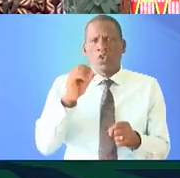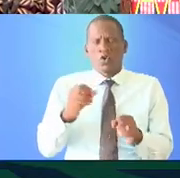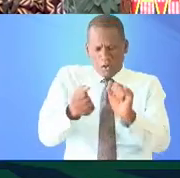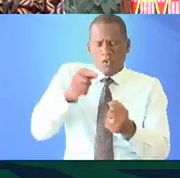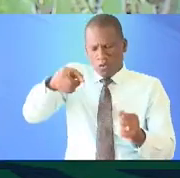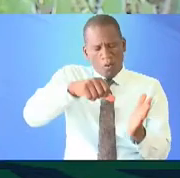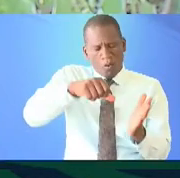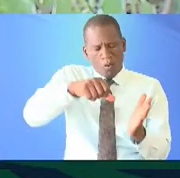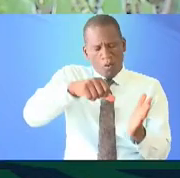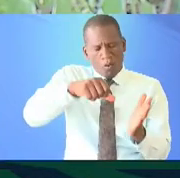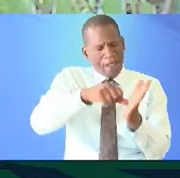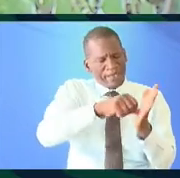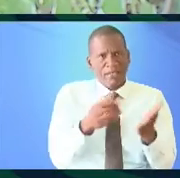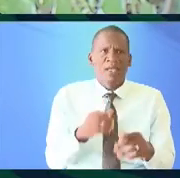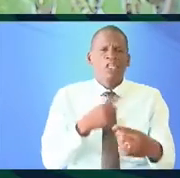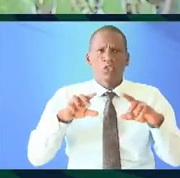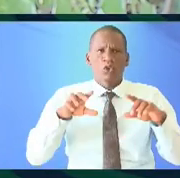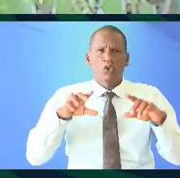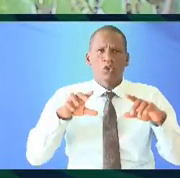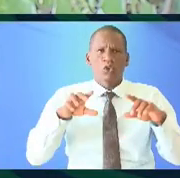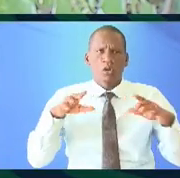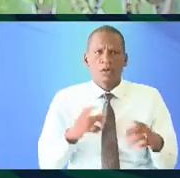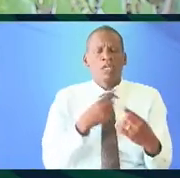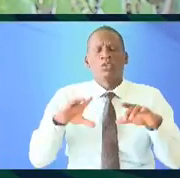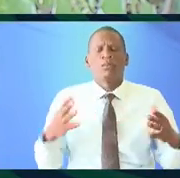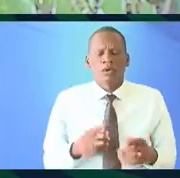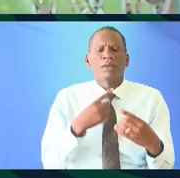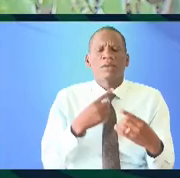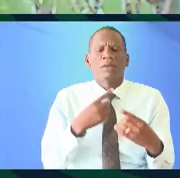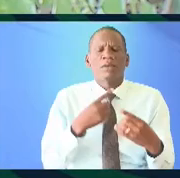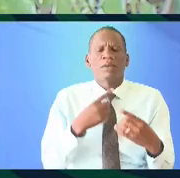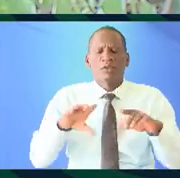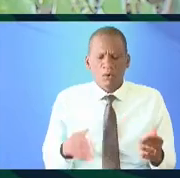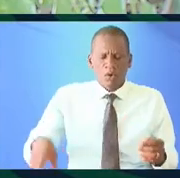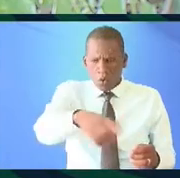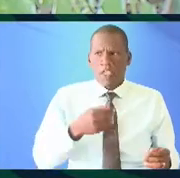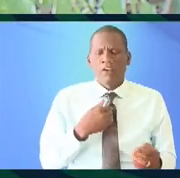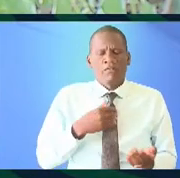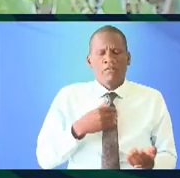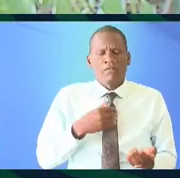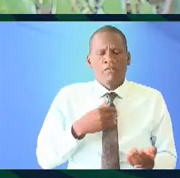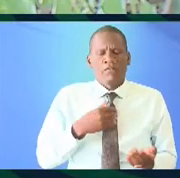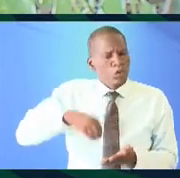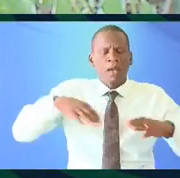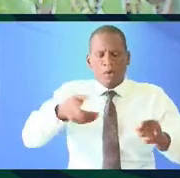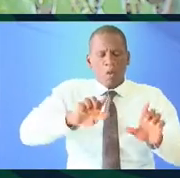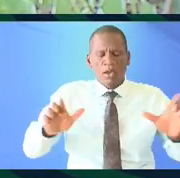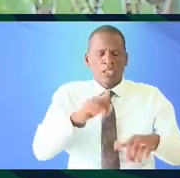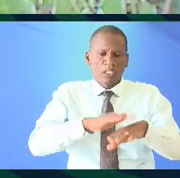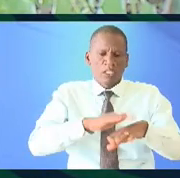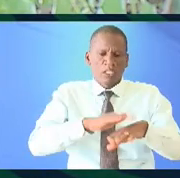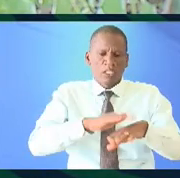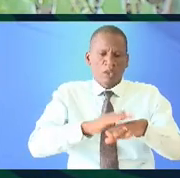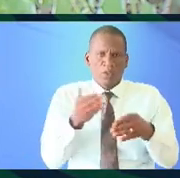of our identity when you talk about us having to learn our languages